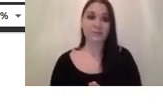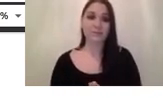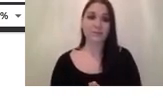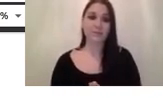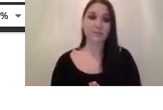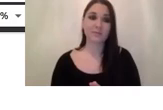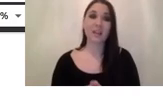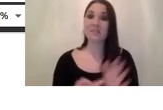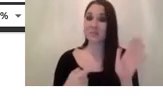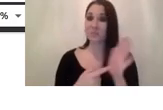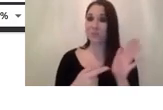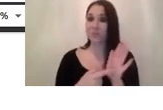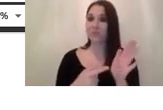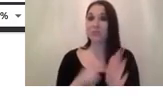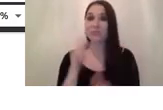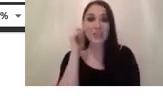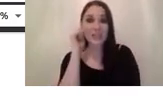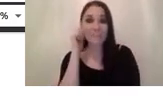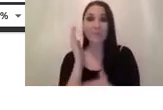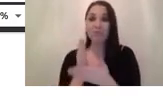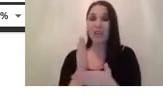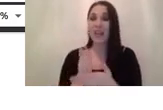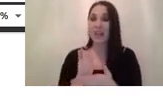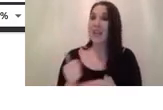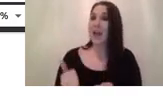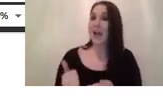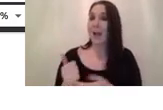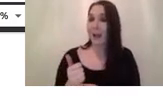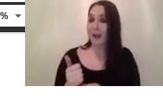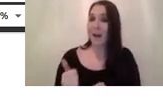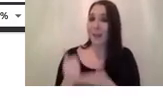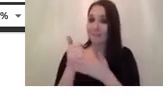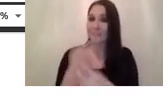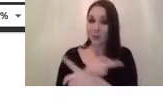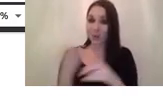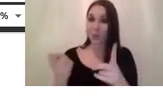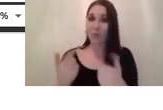help you a lot and the second